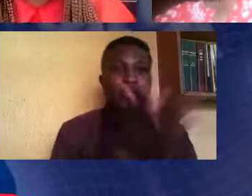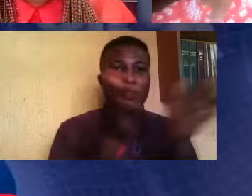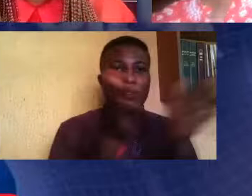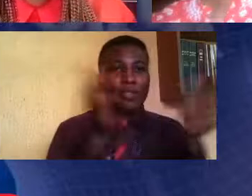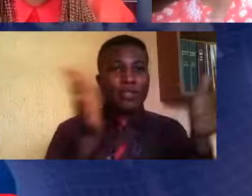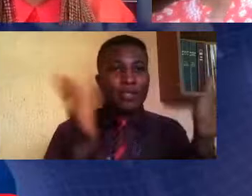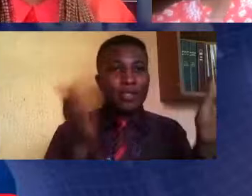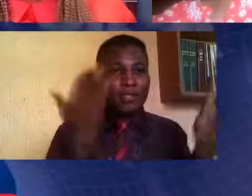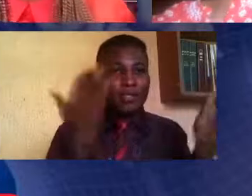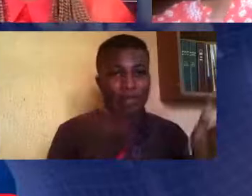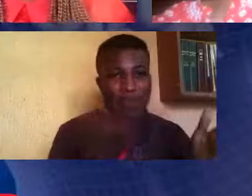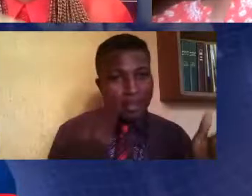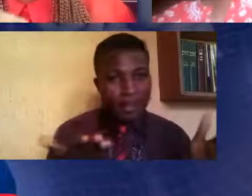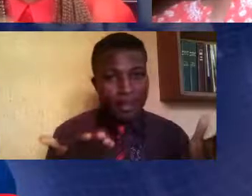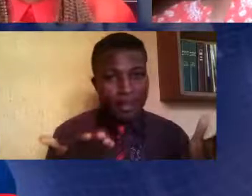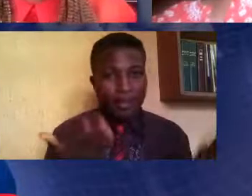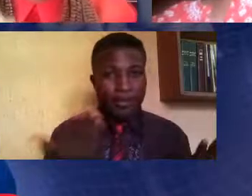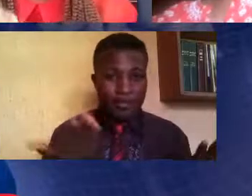have an issue.